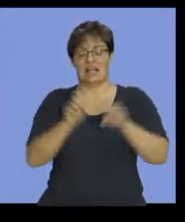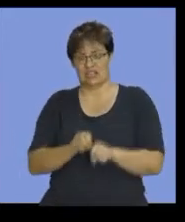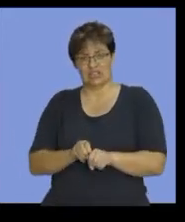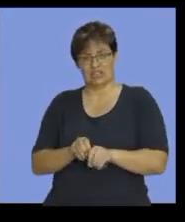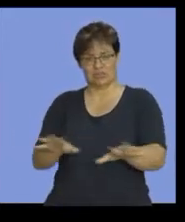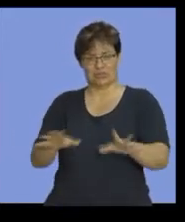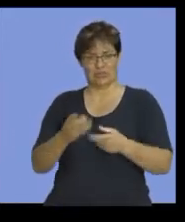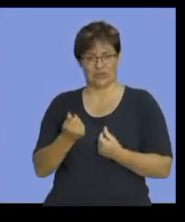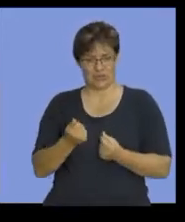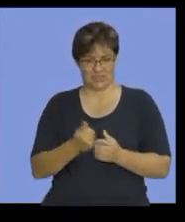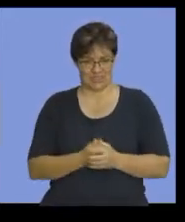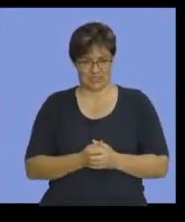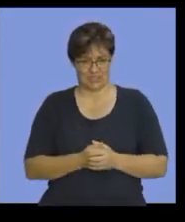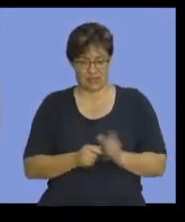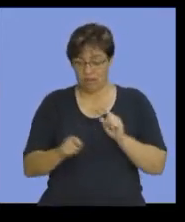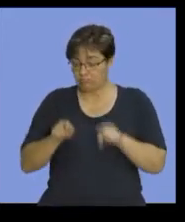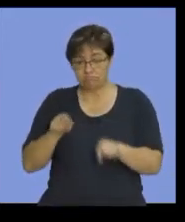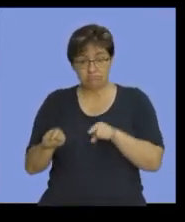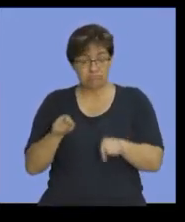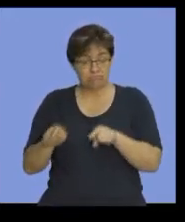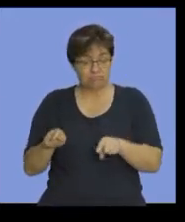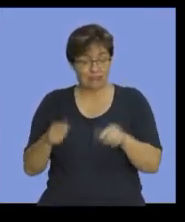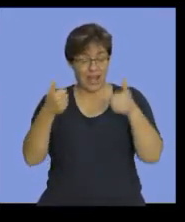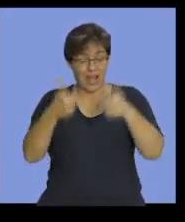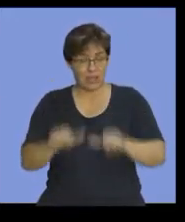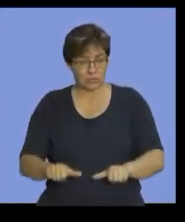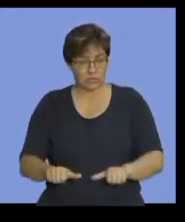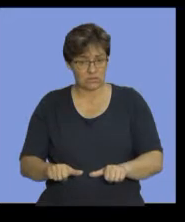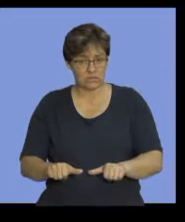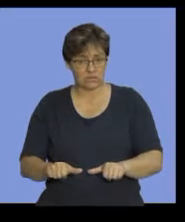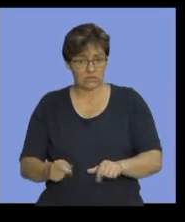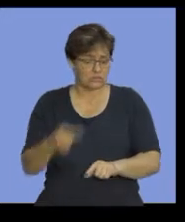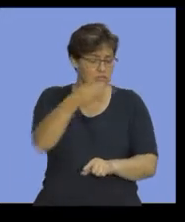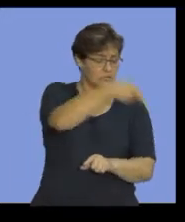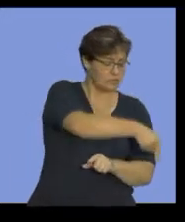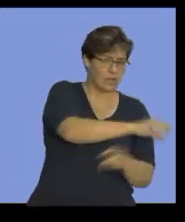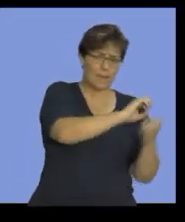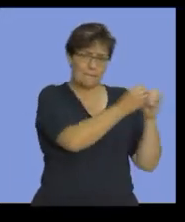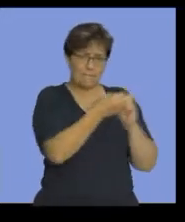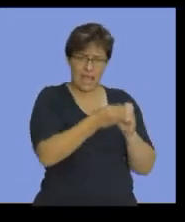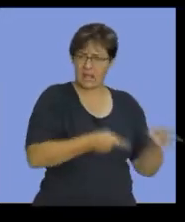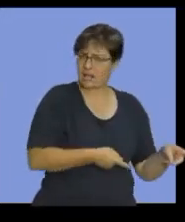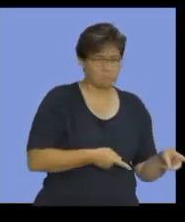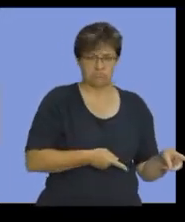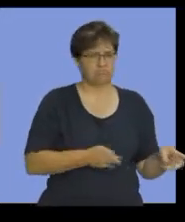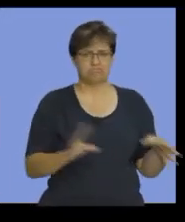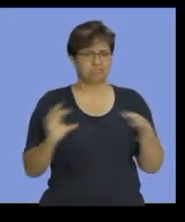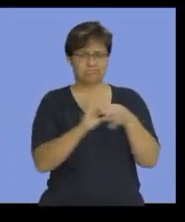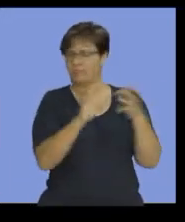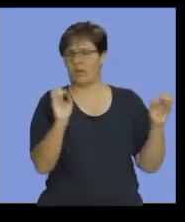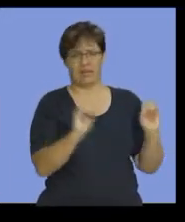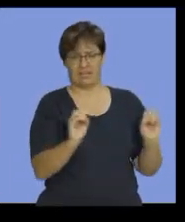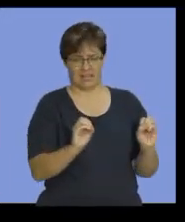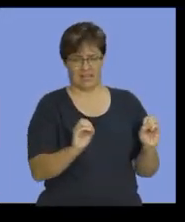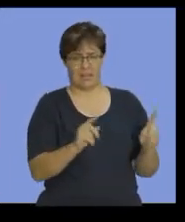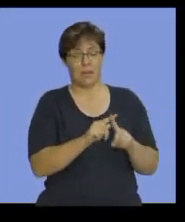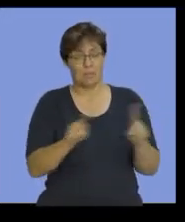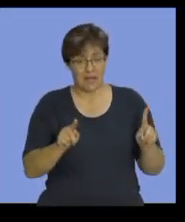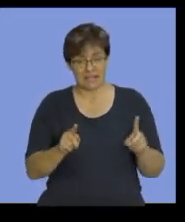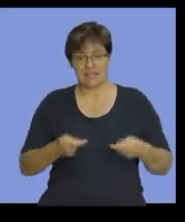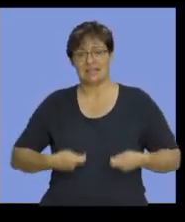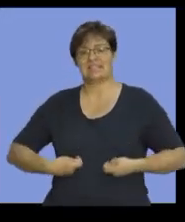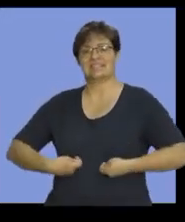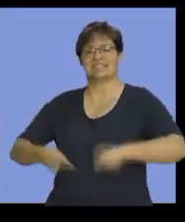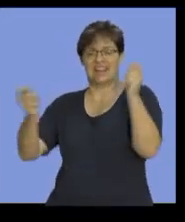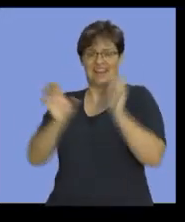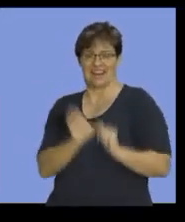cost. Those two cost accounts have nothing to do with the making of the product, but rather with the